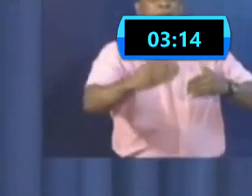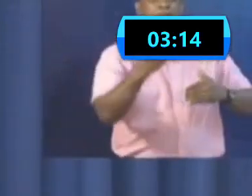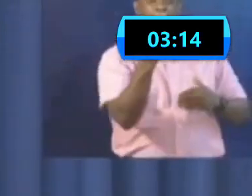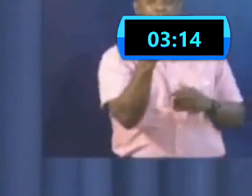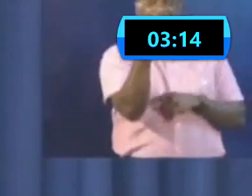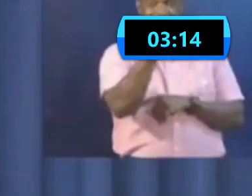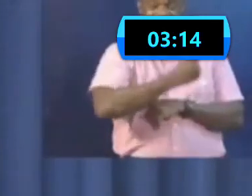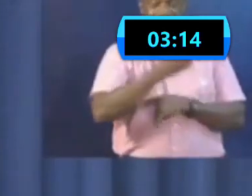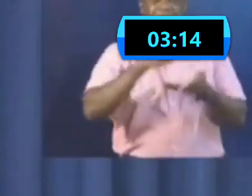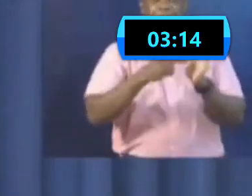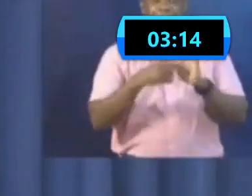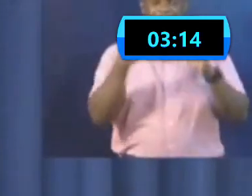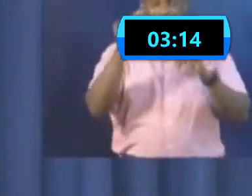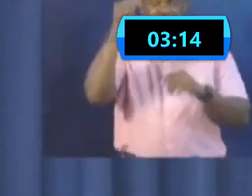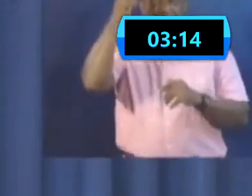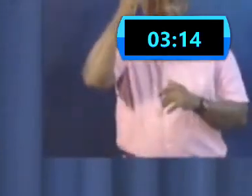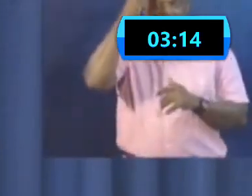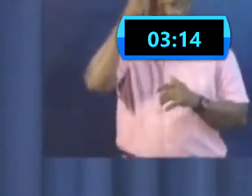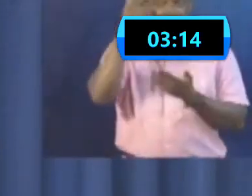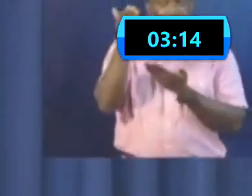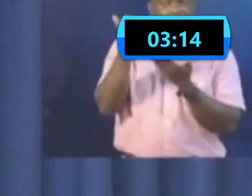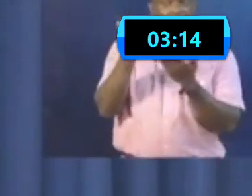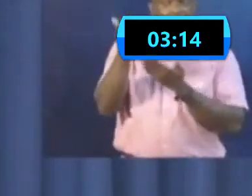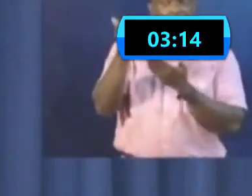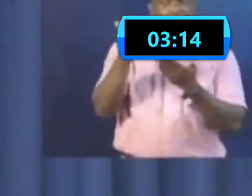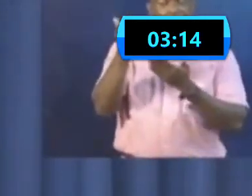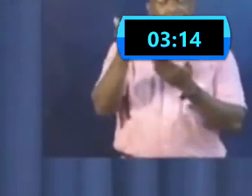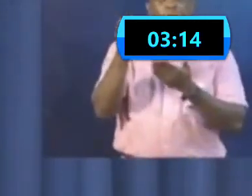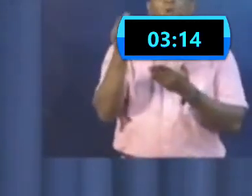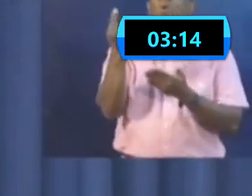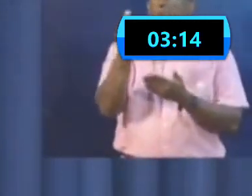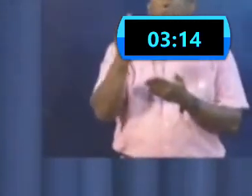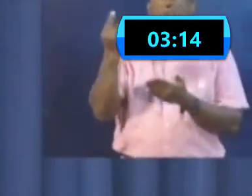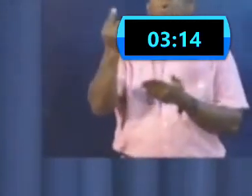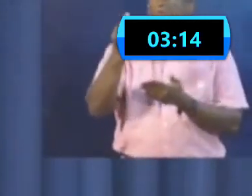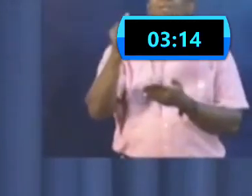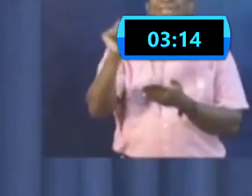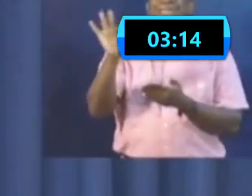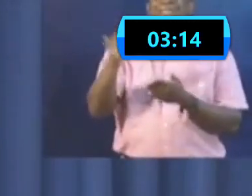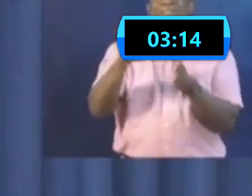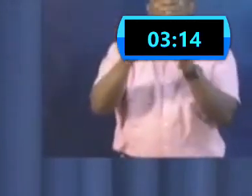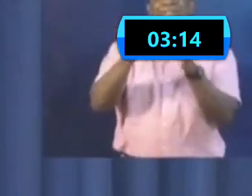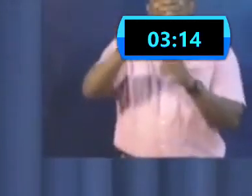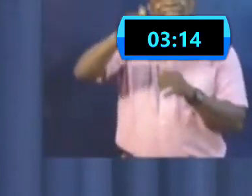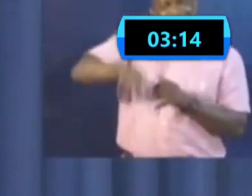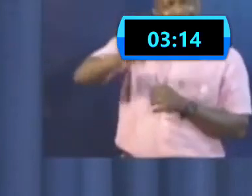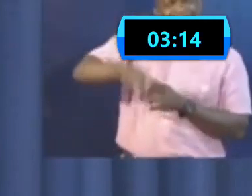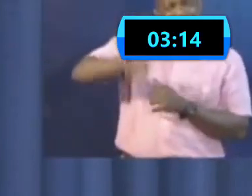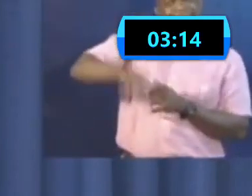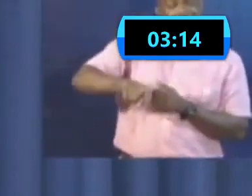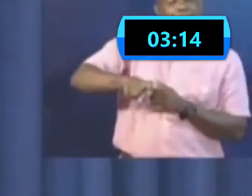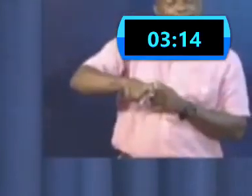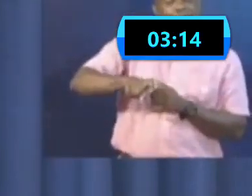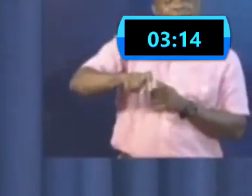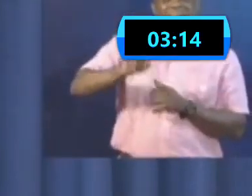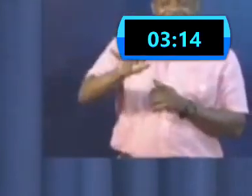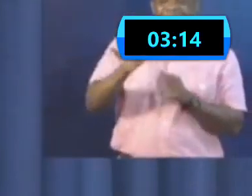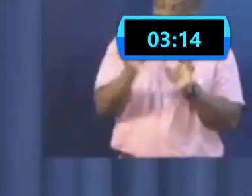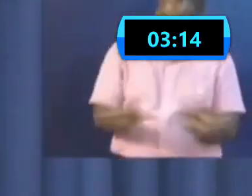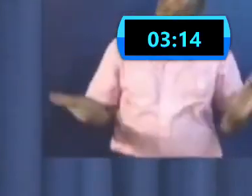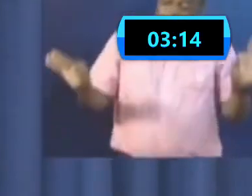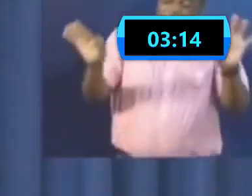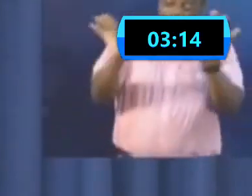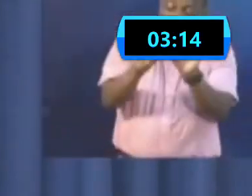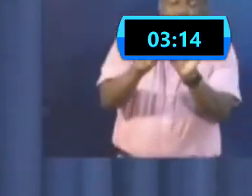that is a major contribution to us trying to get that curve down, because having